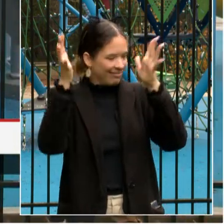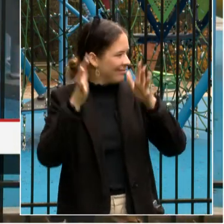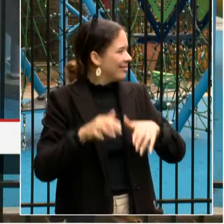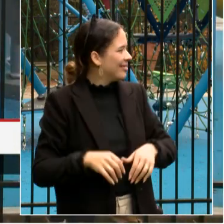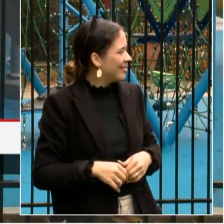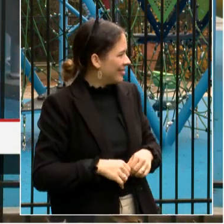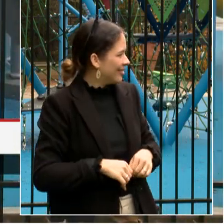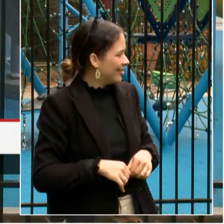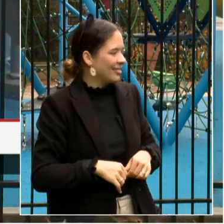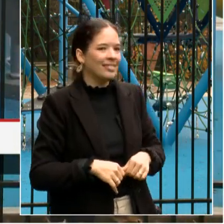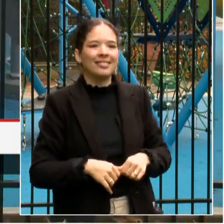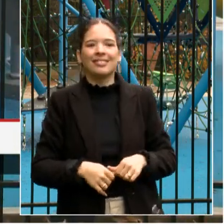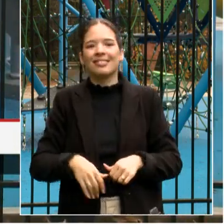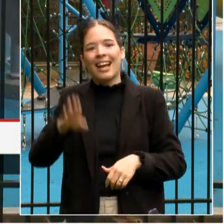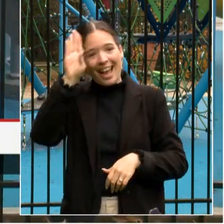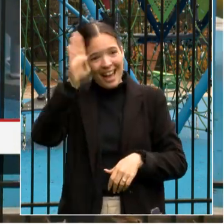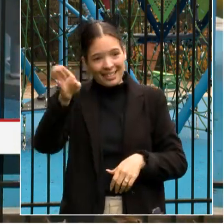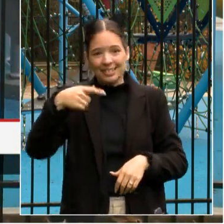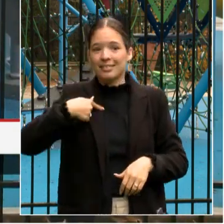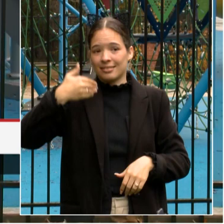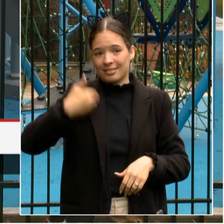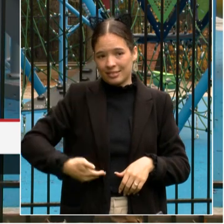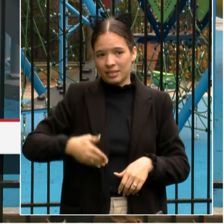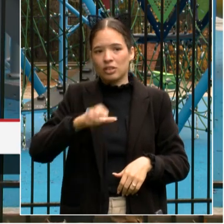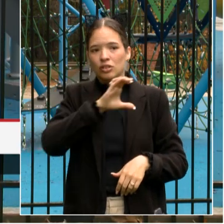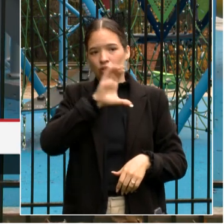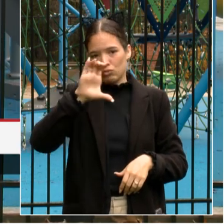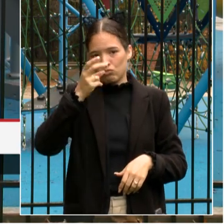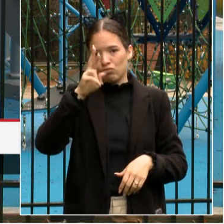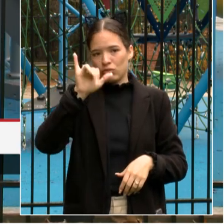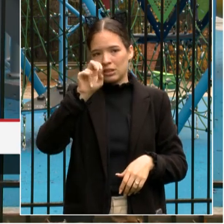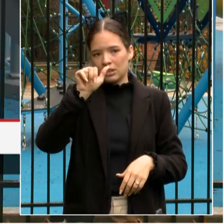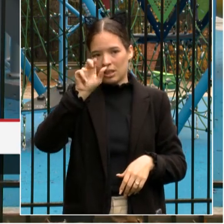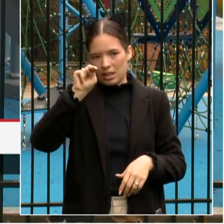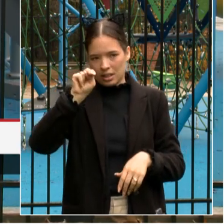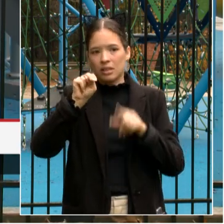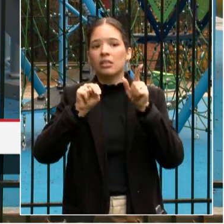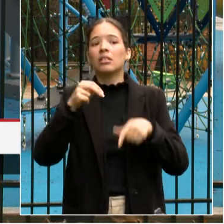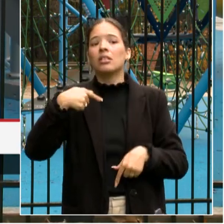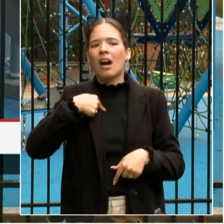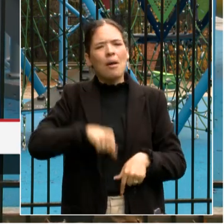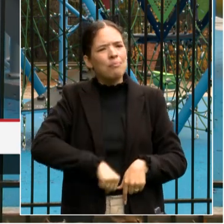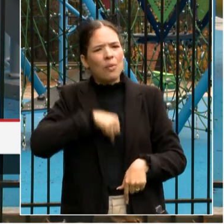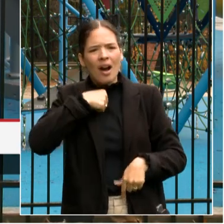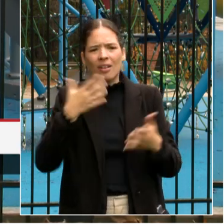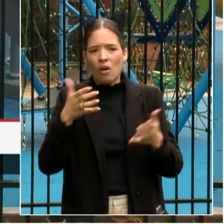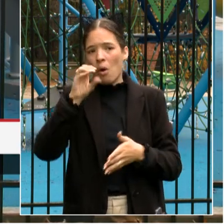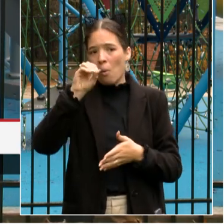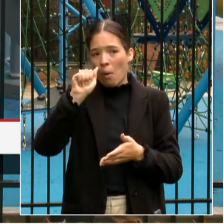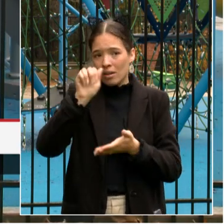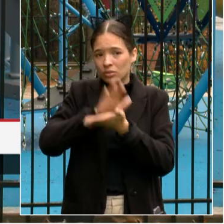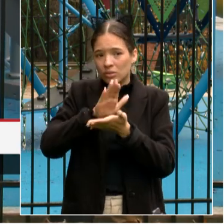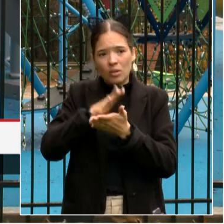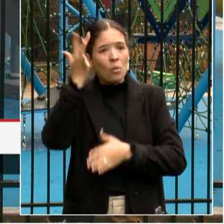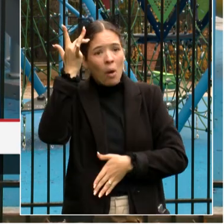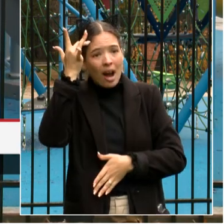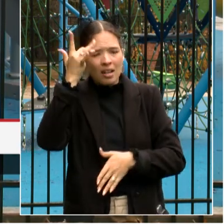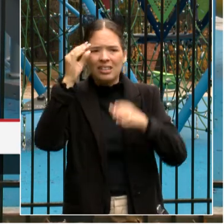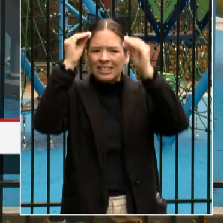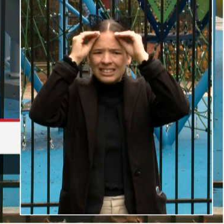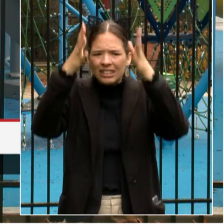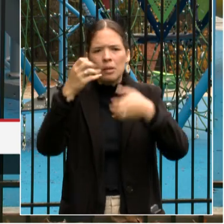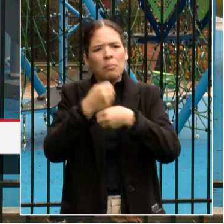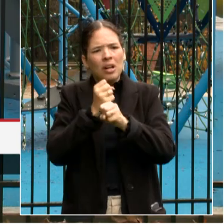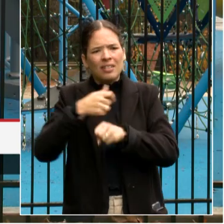Hi, my name is Christian. Something that makes me proud at Oyster Adams is that my teachers make me feel I am capable